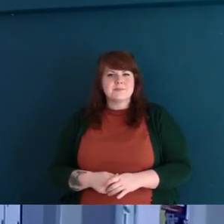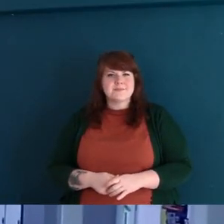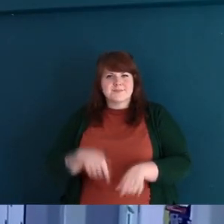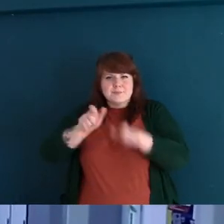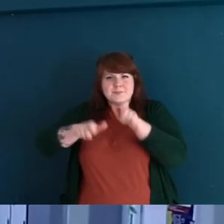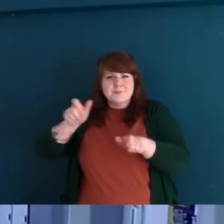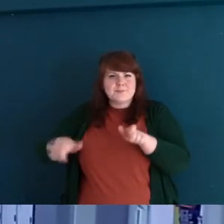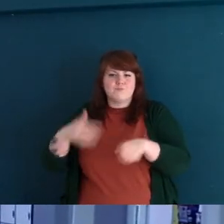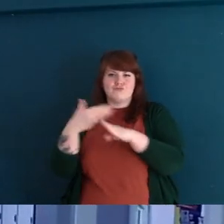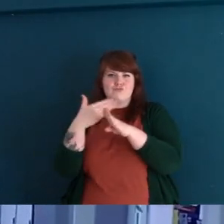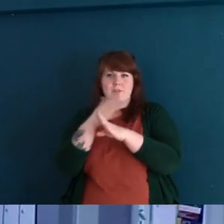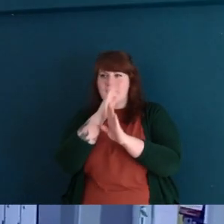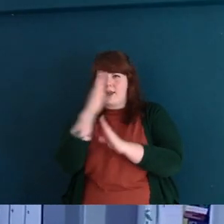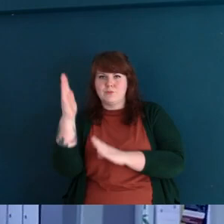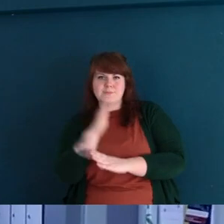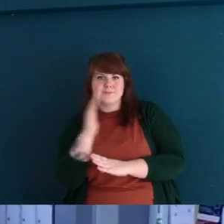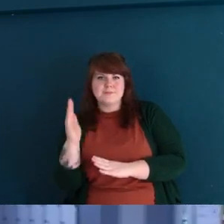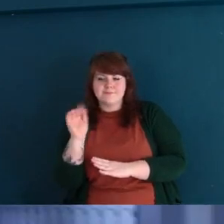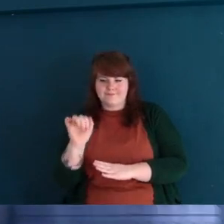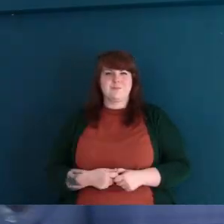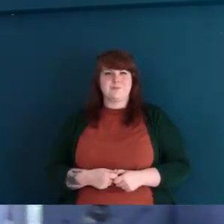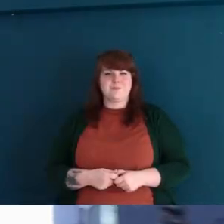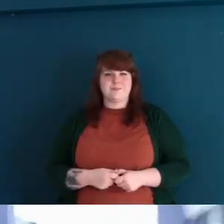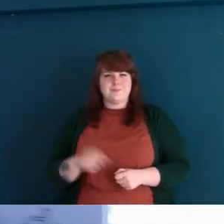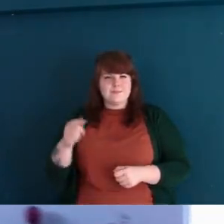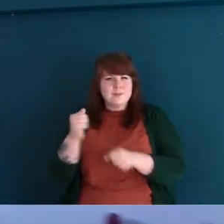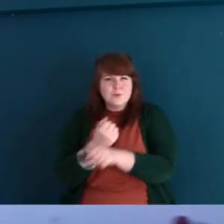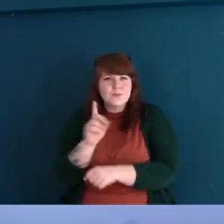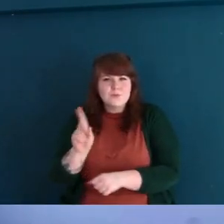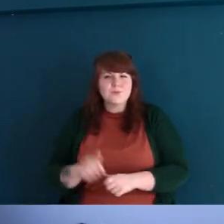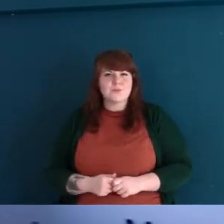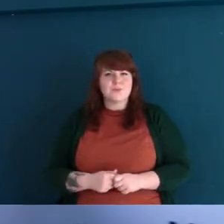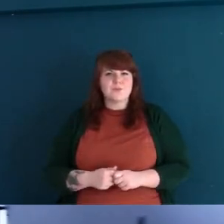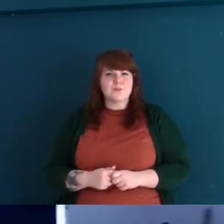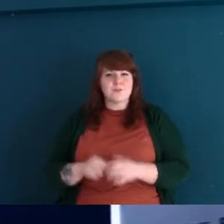Our librarians sit here and organise all the resources for this area.